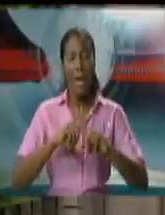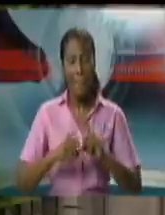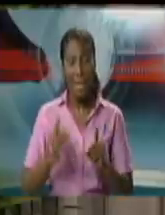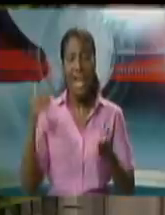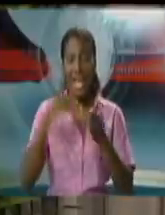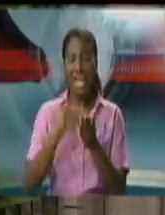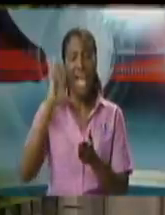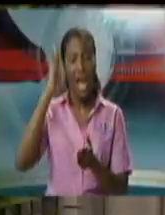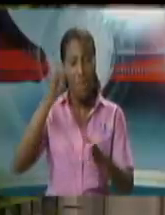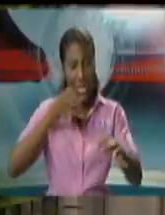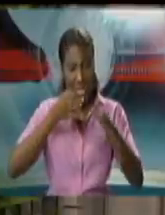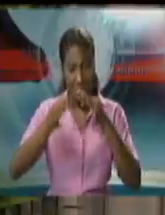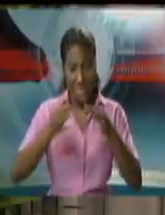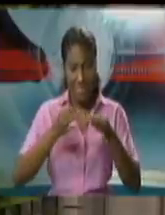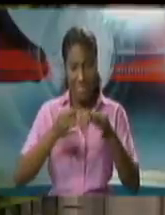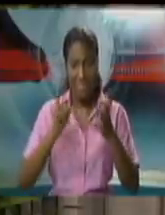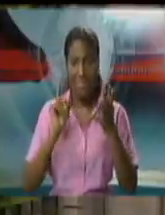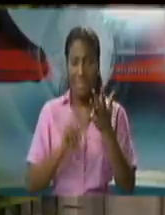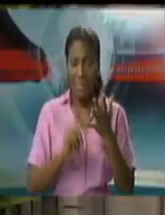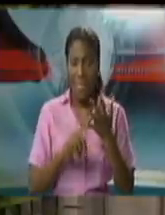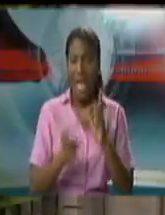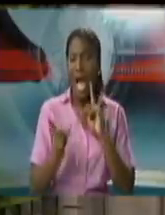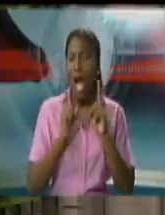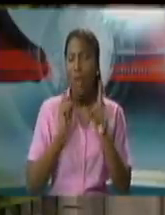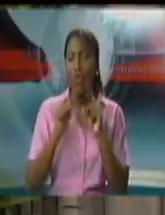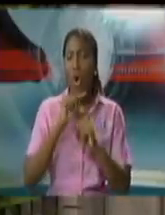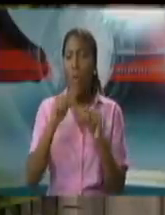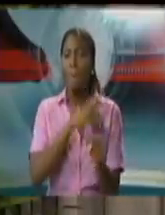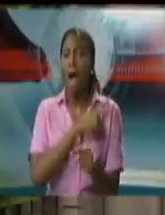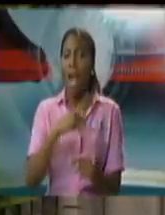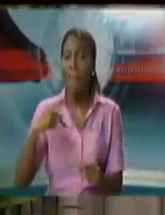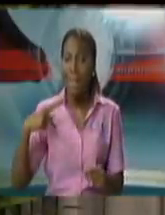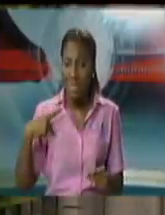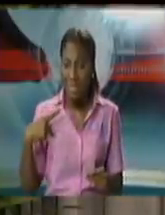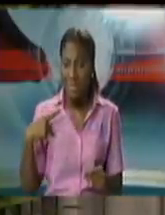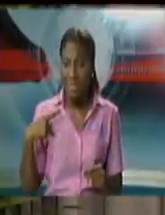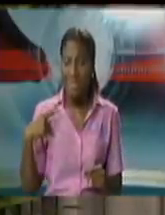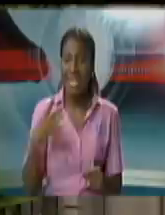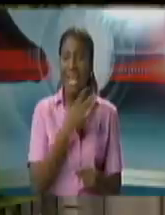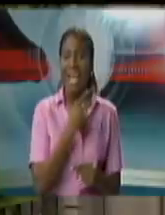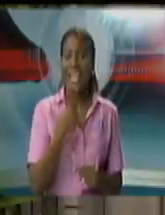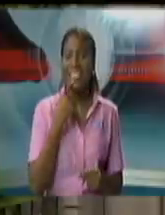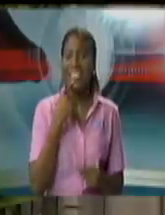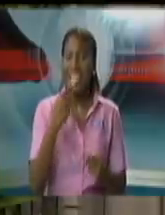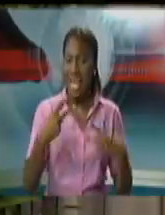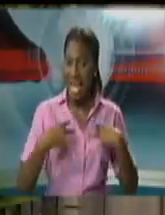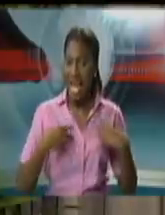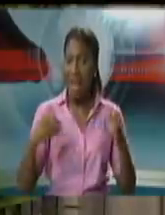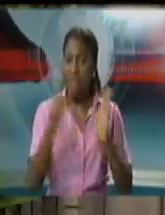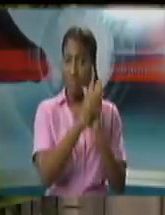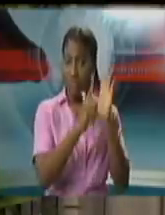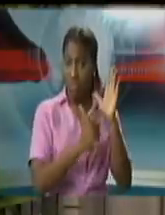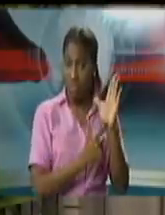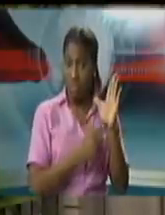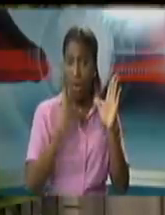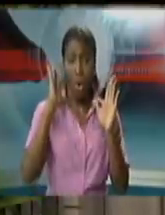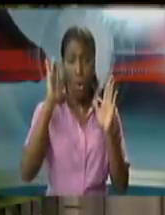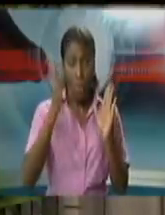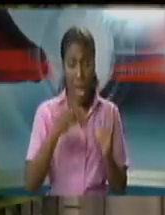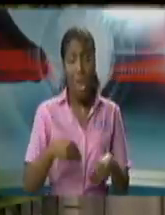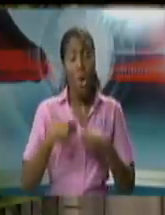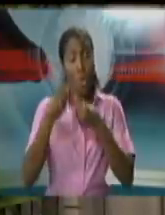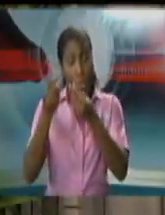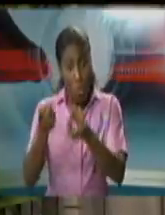with was specifically parliament and i indicated that there is a miscellaneous provisions bill that we intend to bring to parliament i've